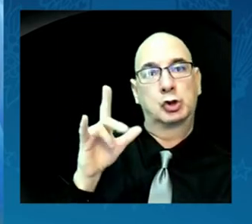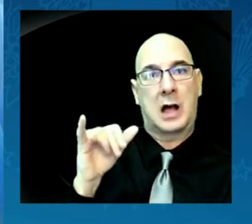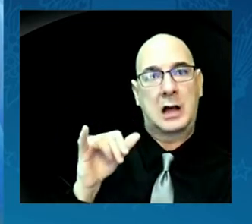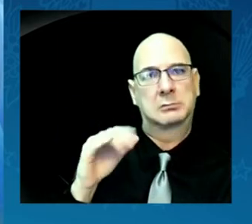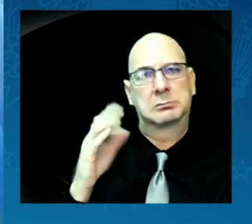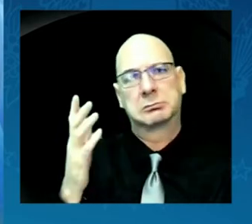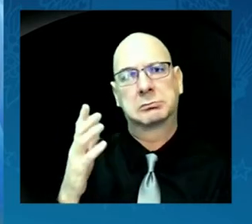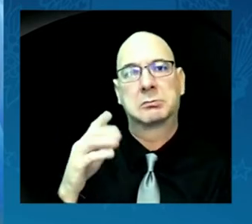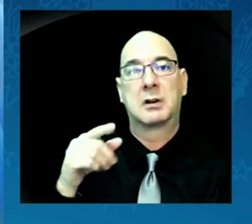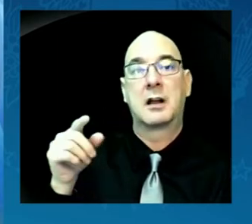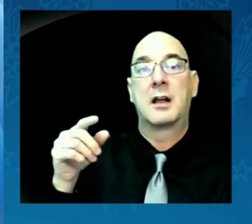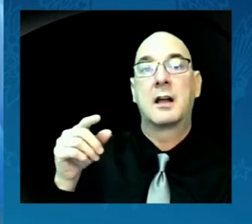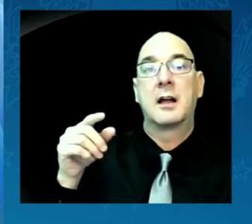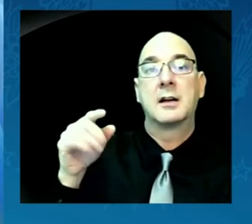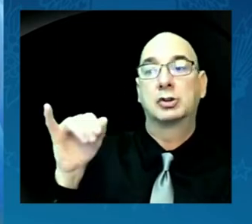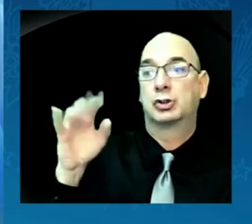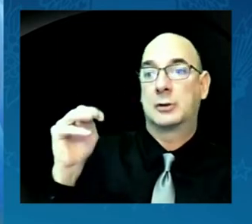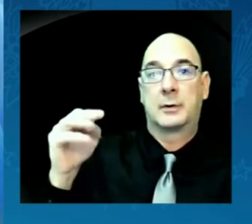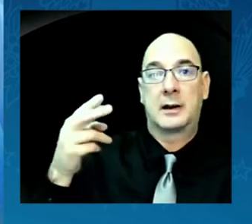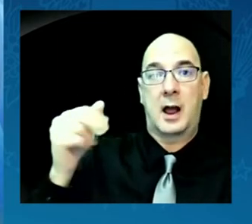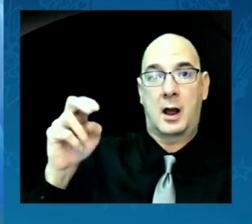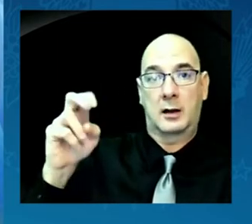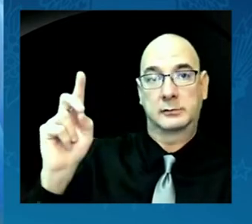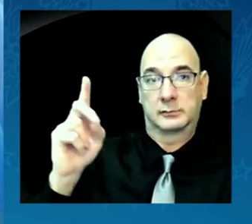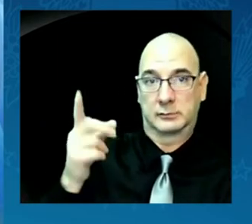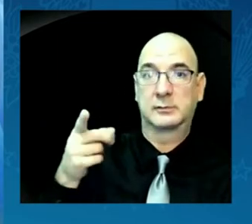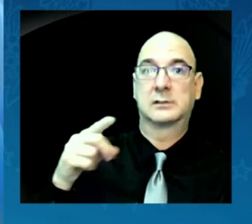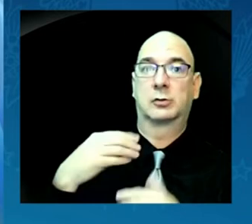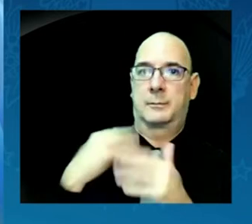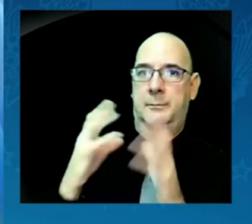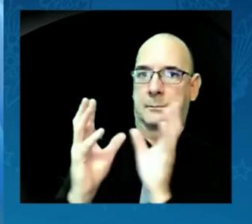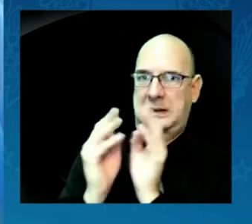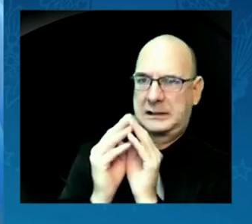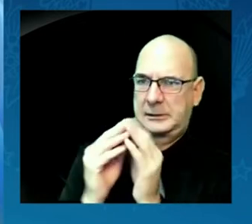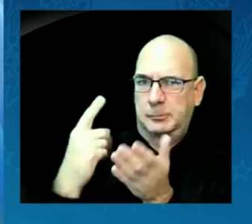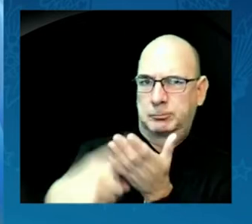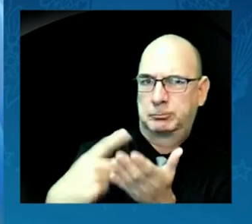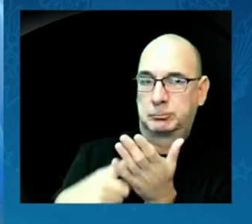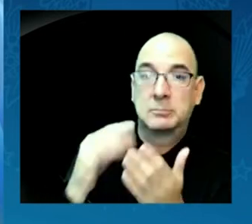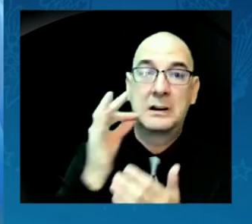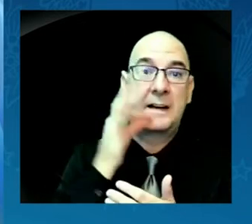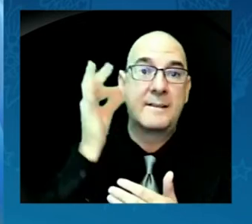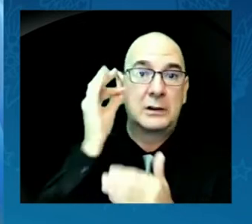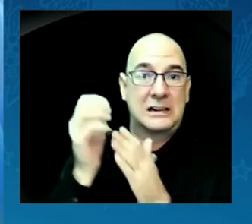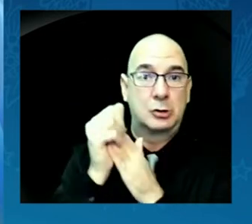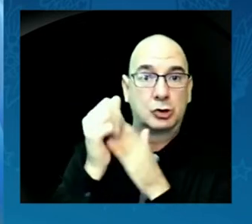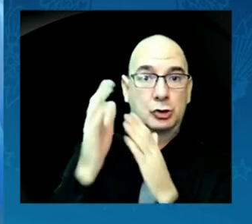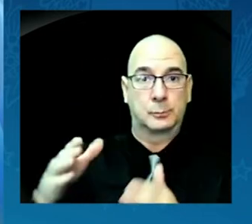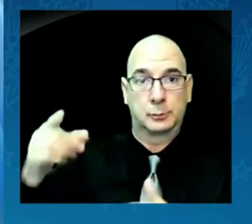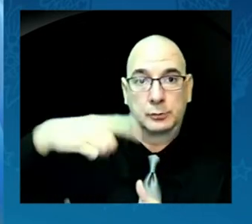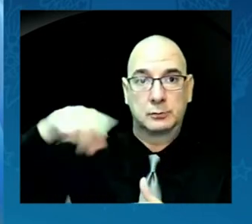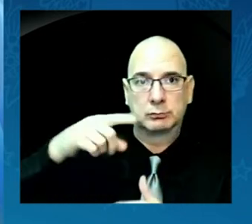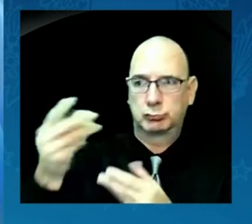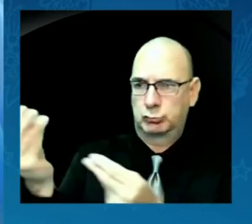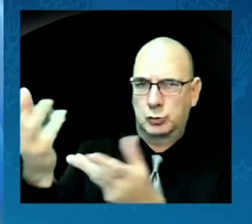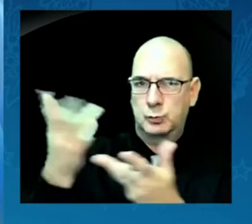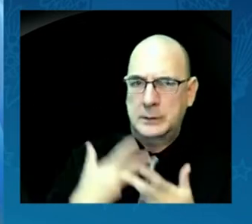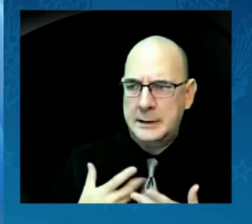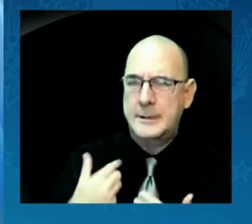American leaders. Those leaders told us in no uncertain terms that the native vote is under threat.